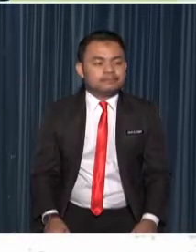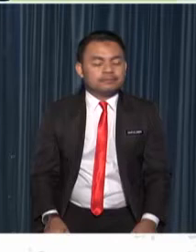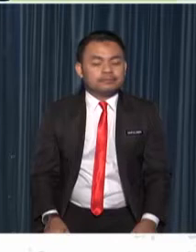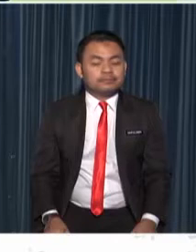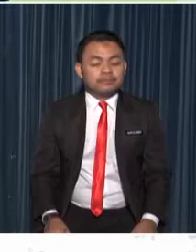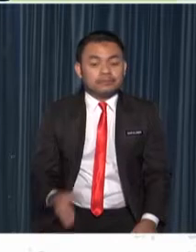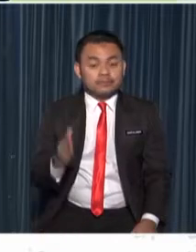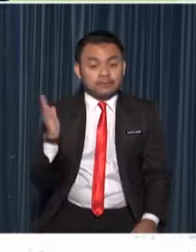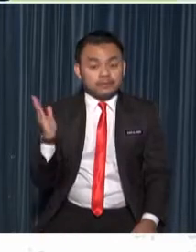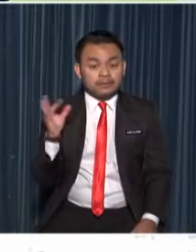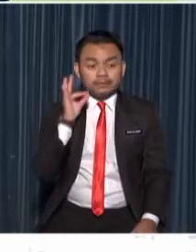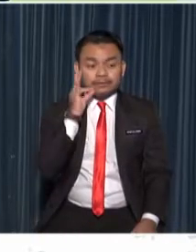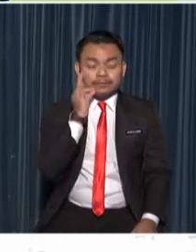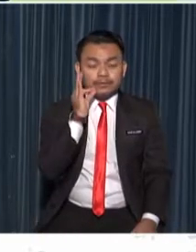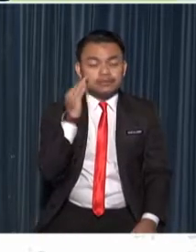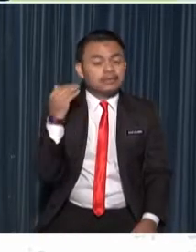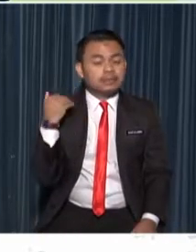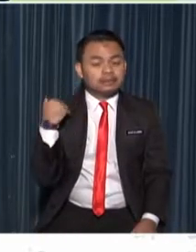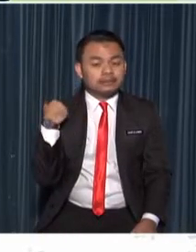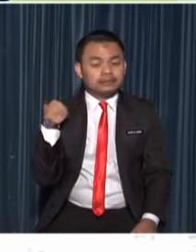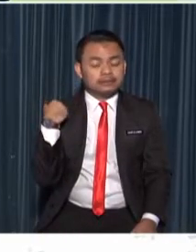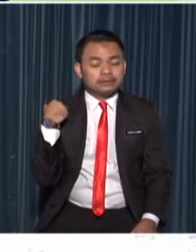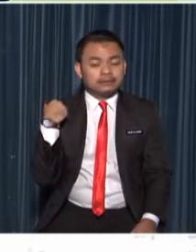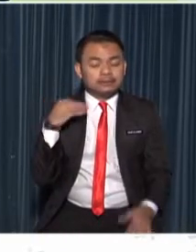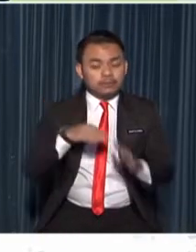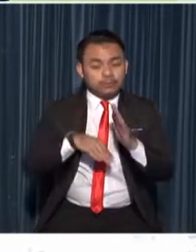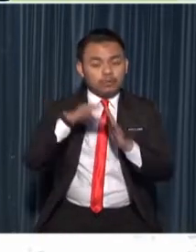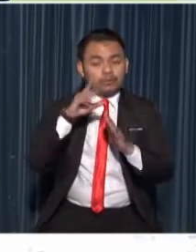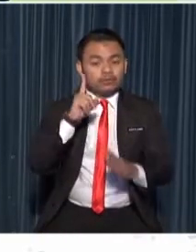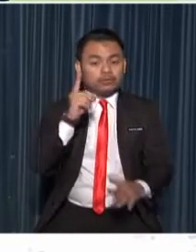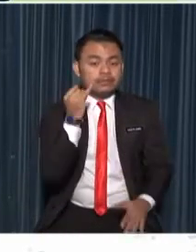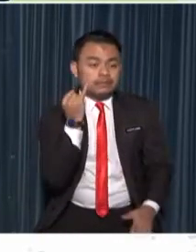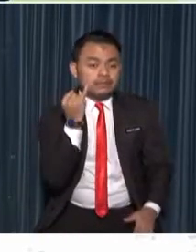these fruits also have more than one seed